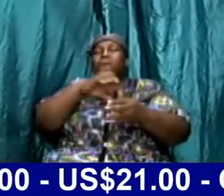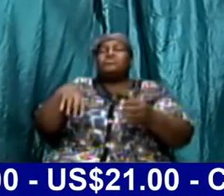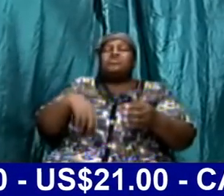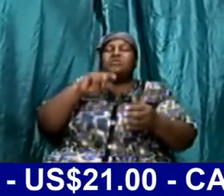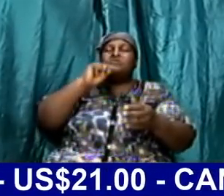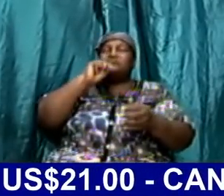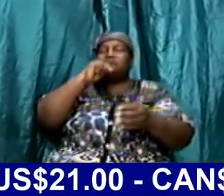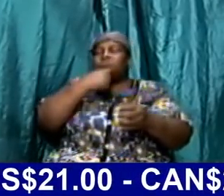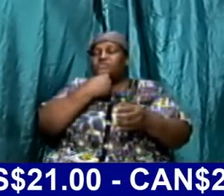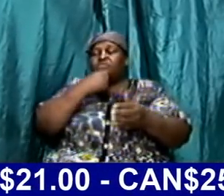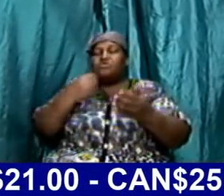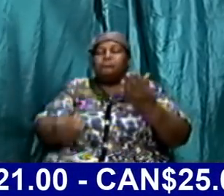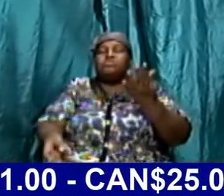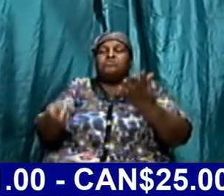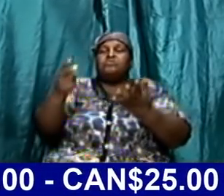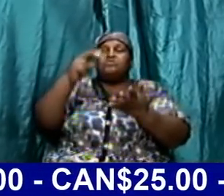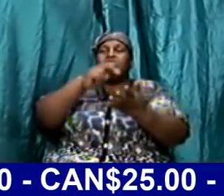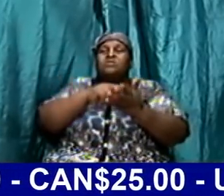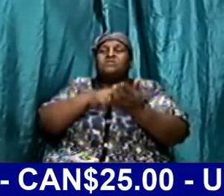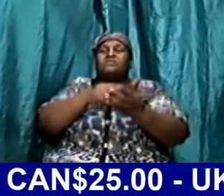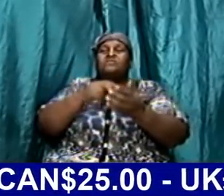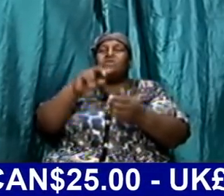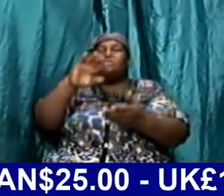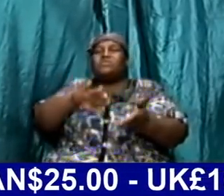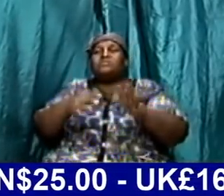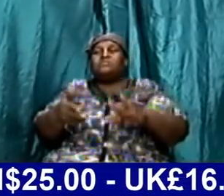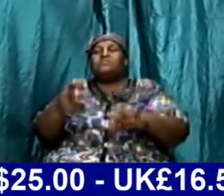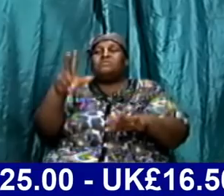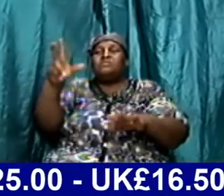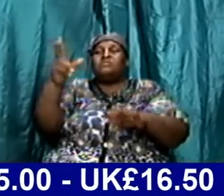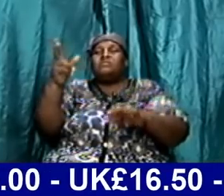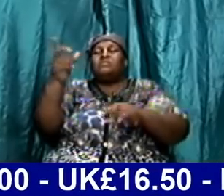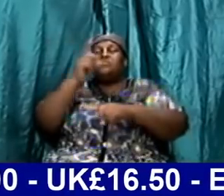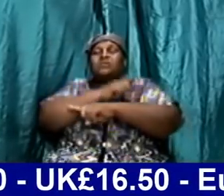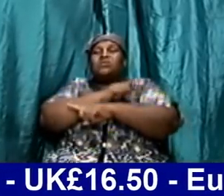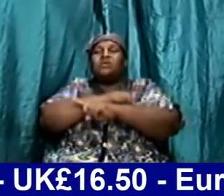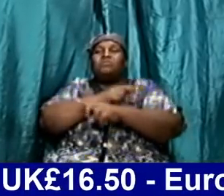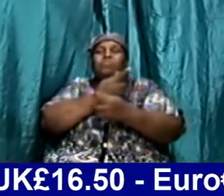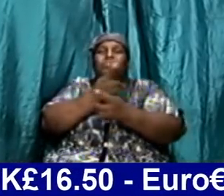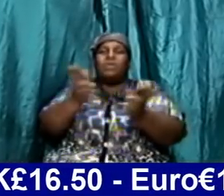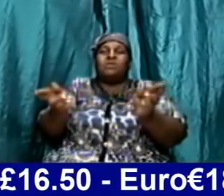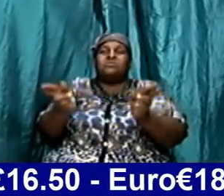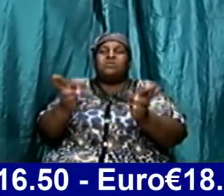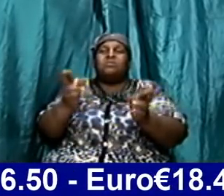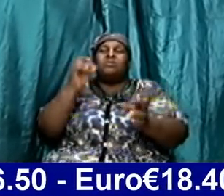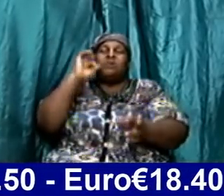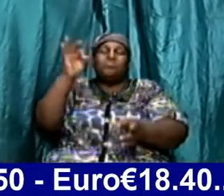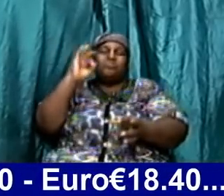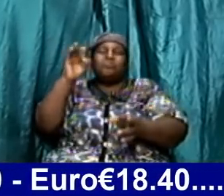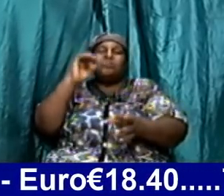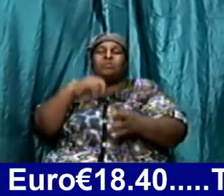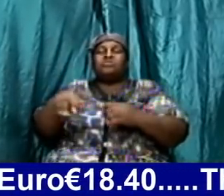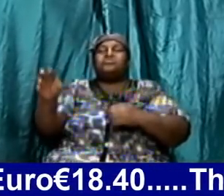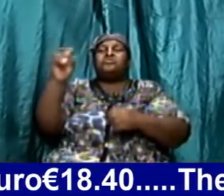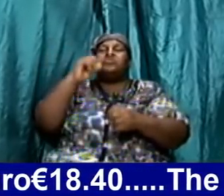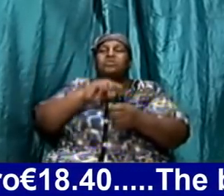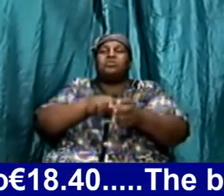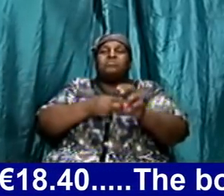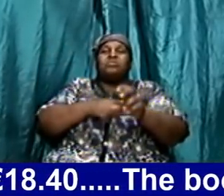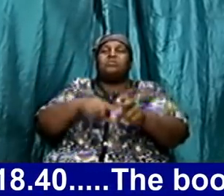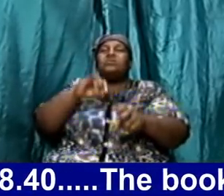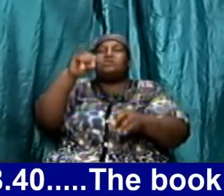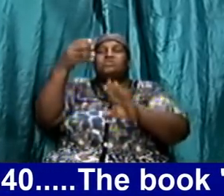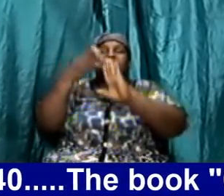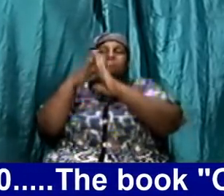from the dead the third day and that repentance and remission of sin we preach in your name among all nations beginning as you did at Jerusalem